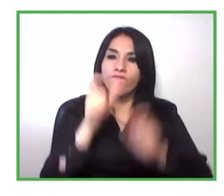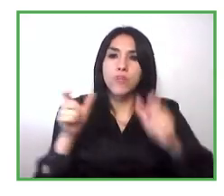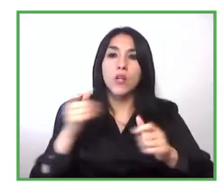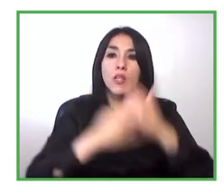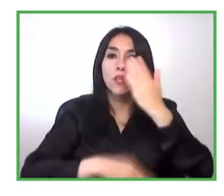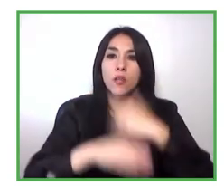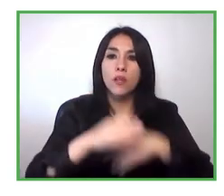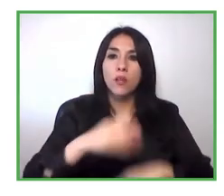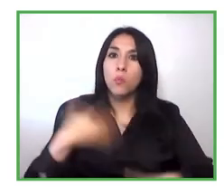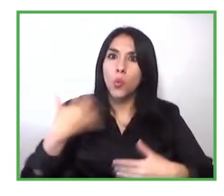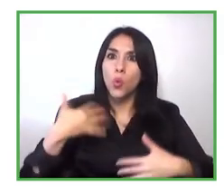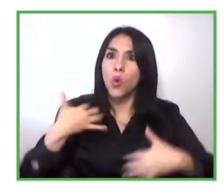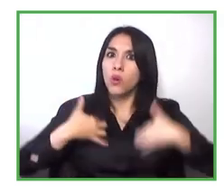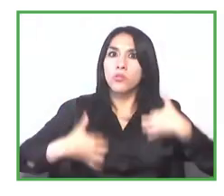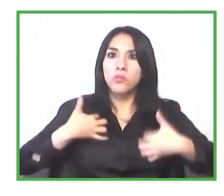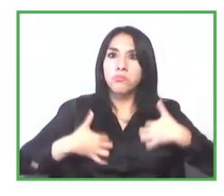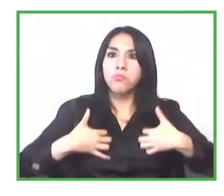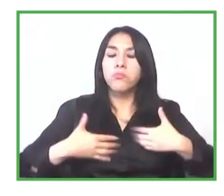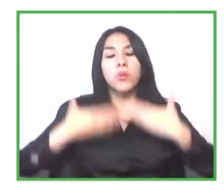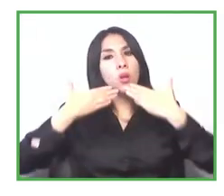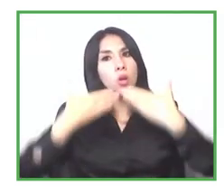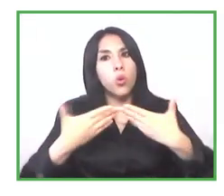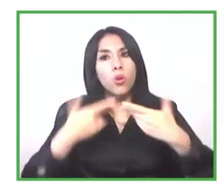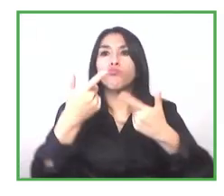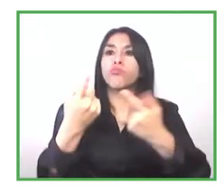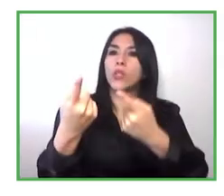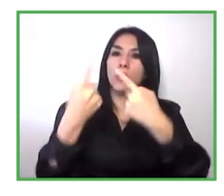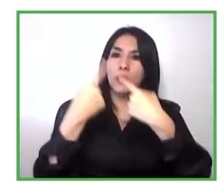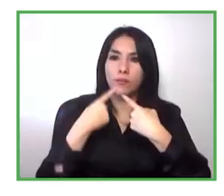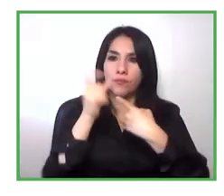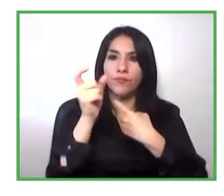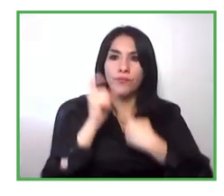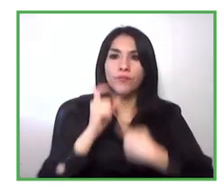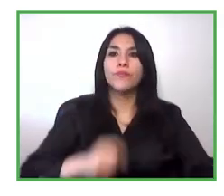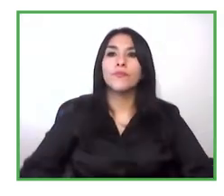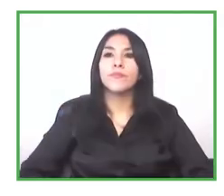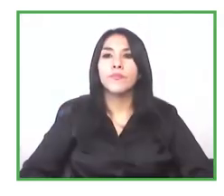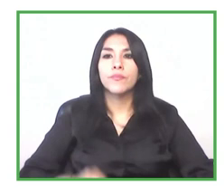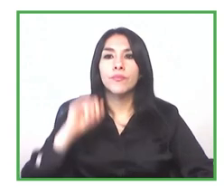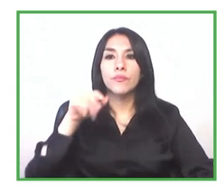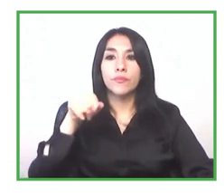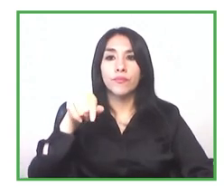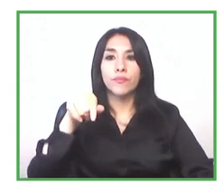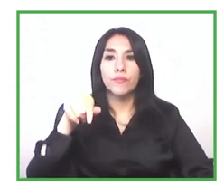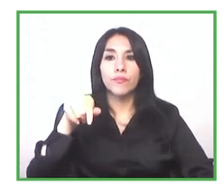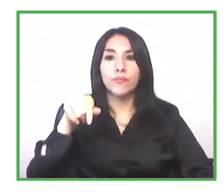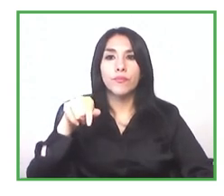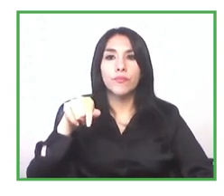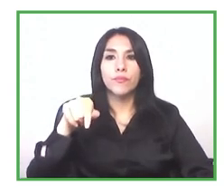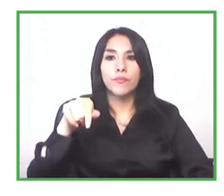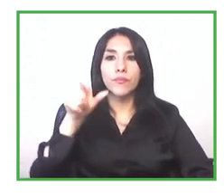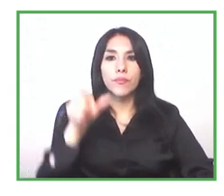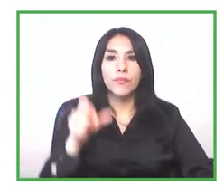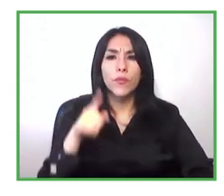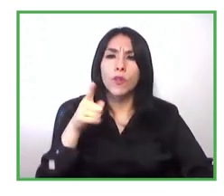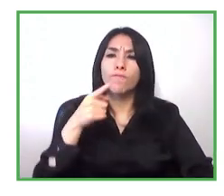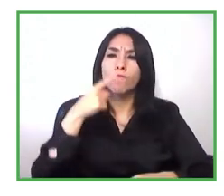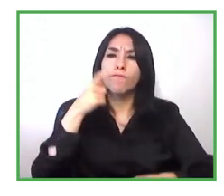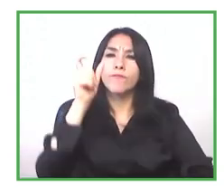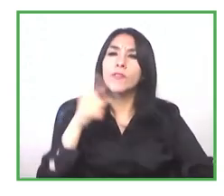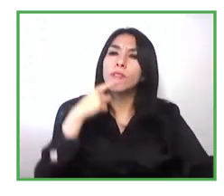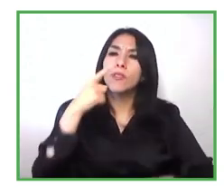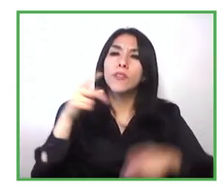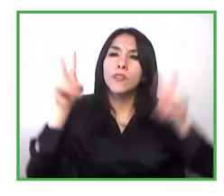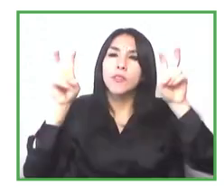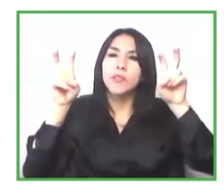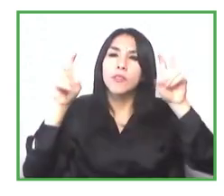disabilities so it's very interesting thank you for your answer now we'll move to the last question uh one you told us about in your presentation